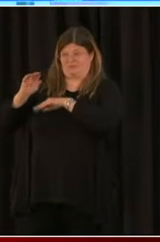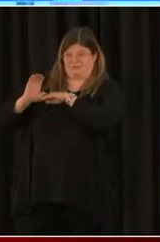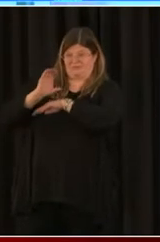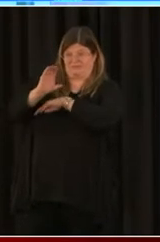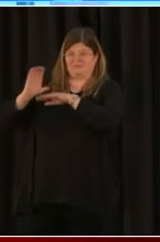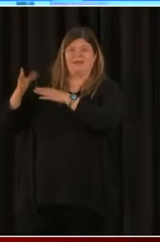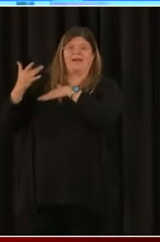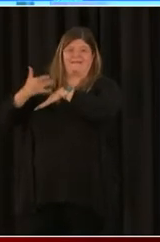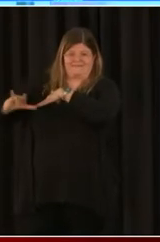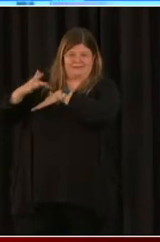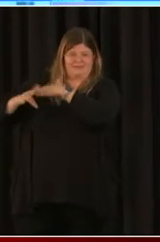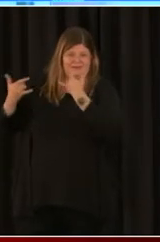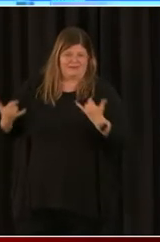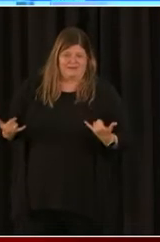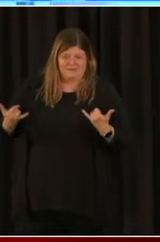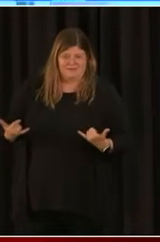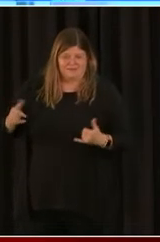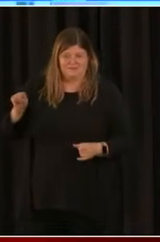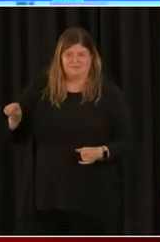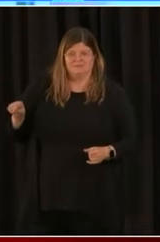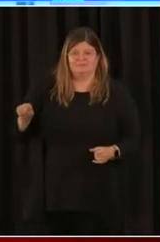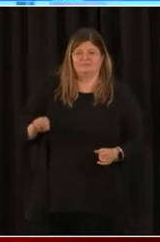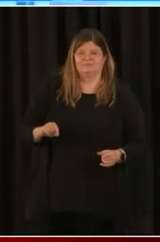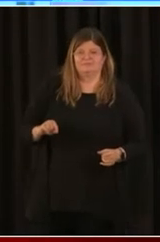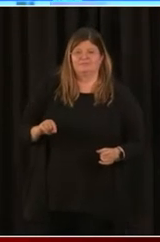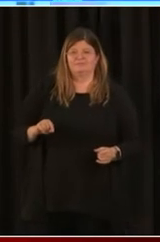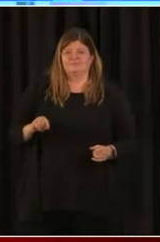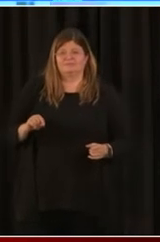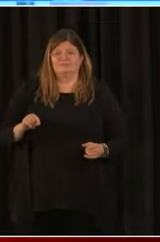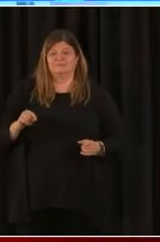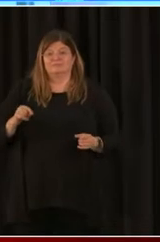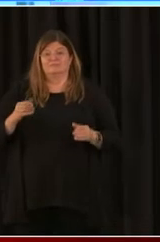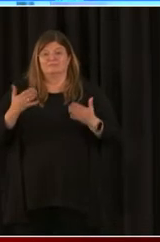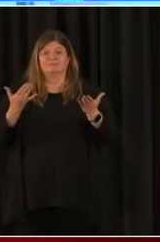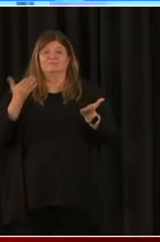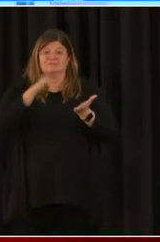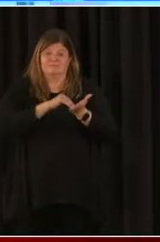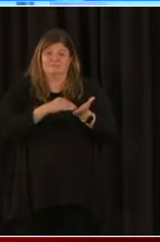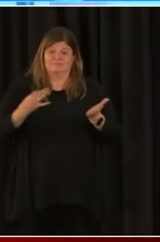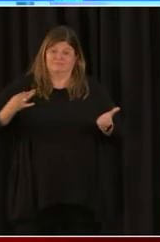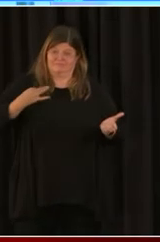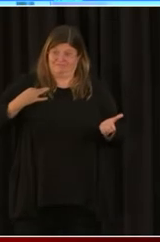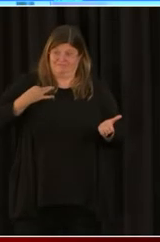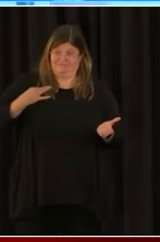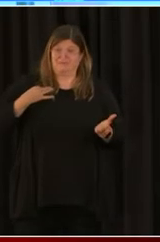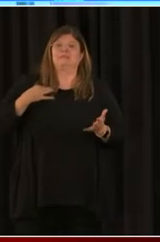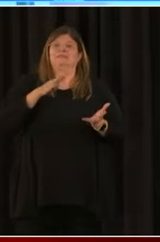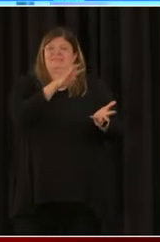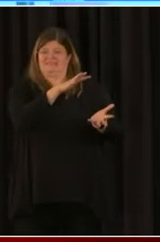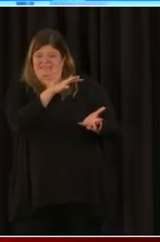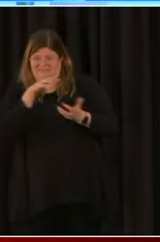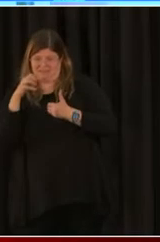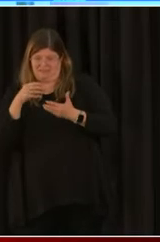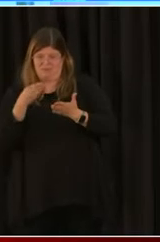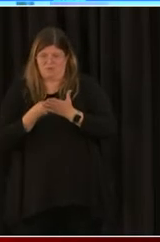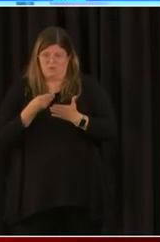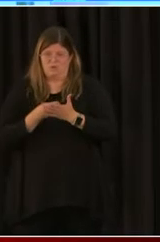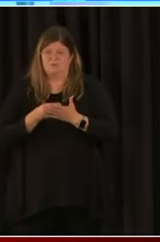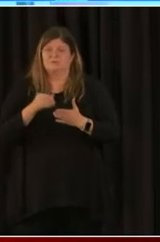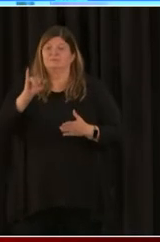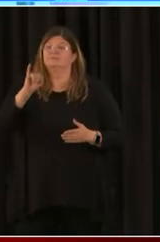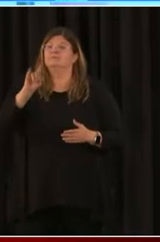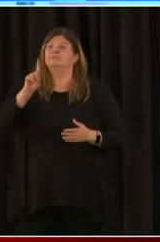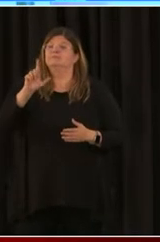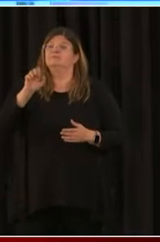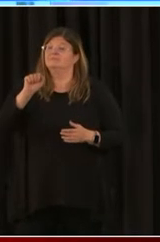and also reapply to get more money under the EIDL Advance. Now,